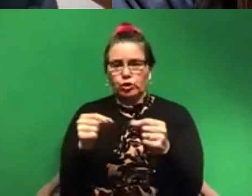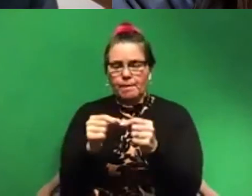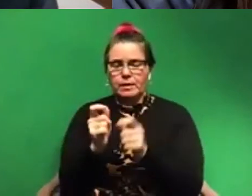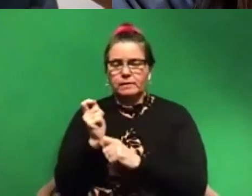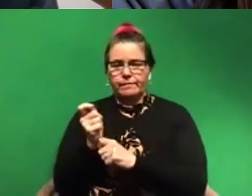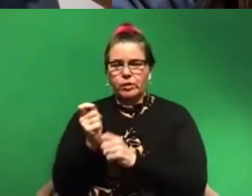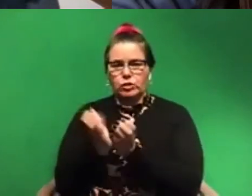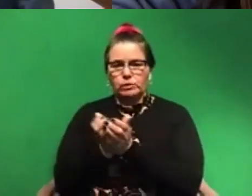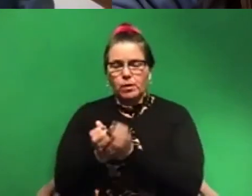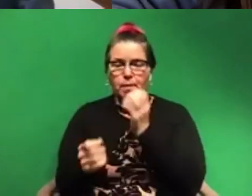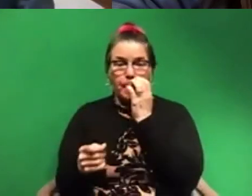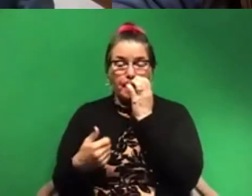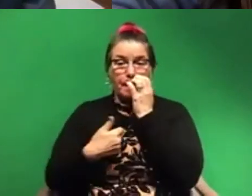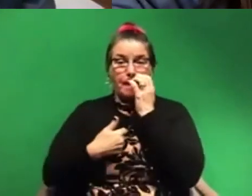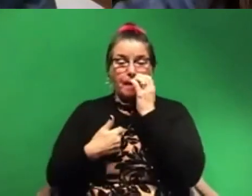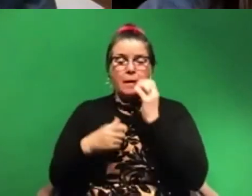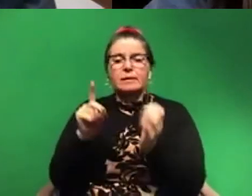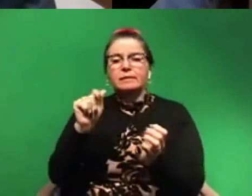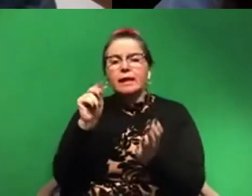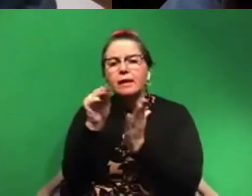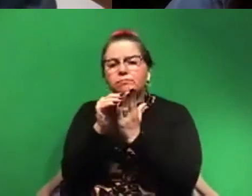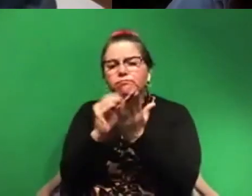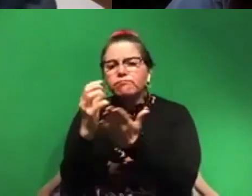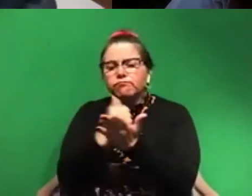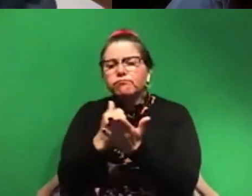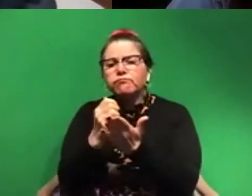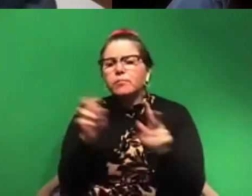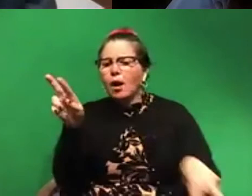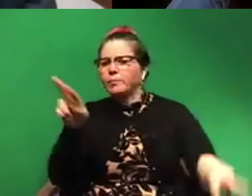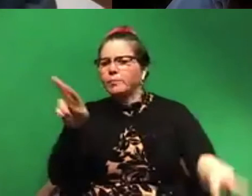acting as a data collecting, uh, observer. Um,